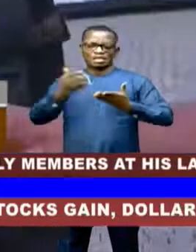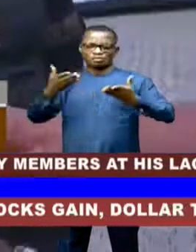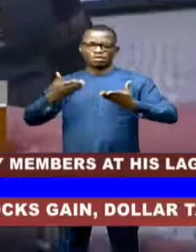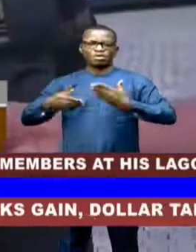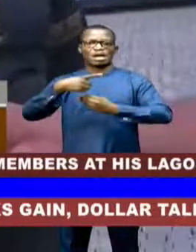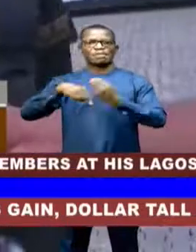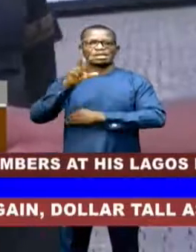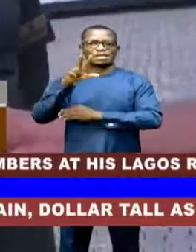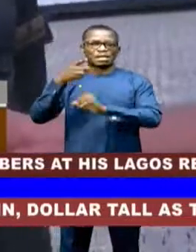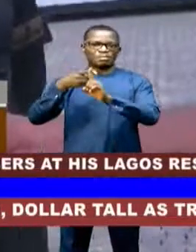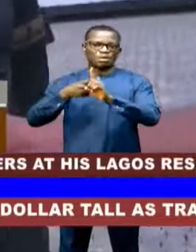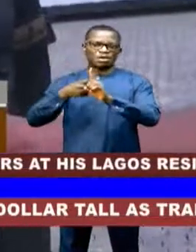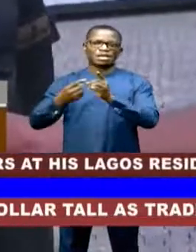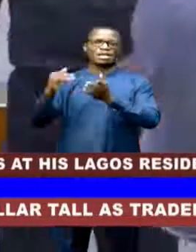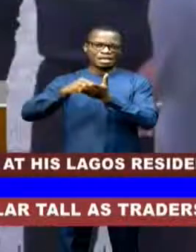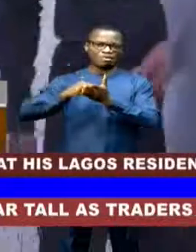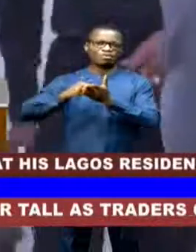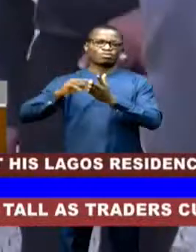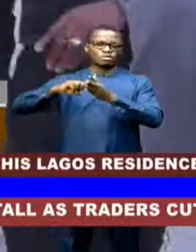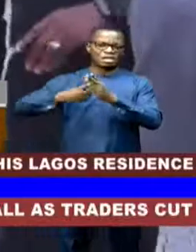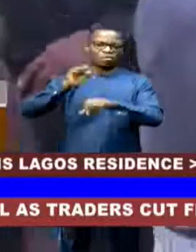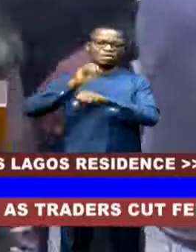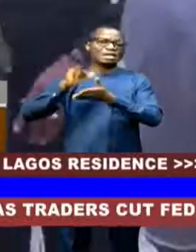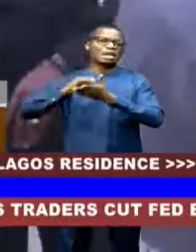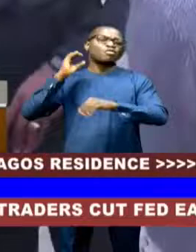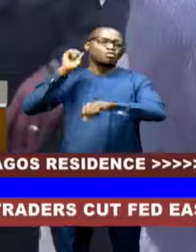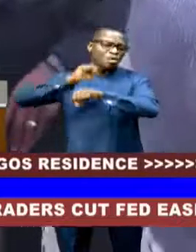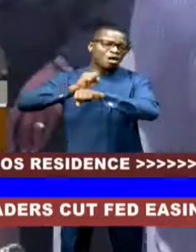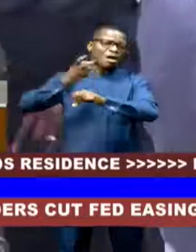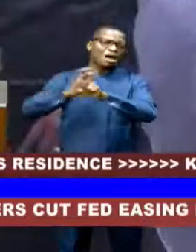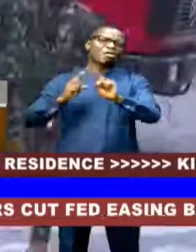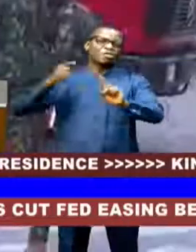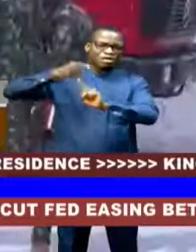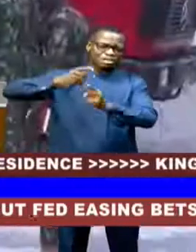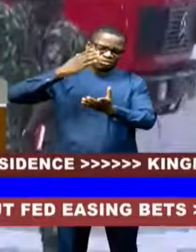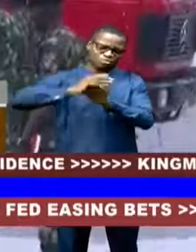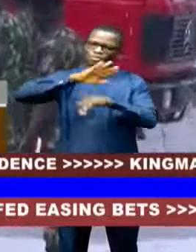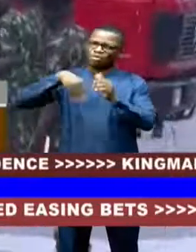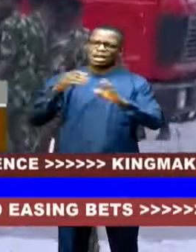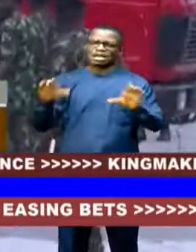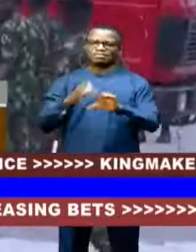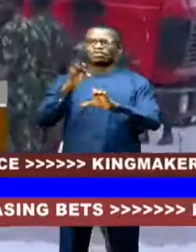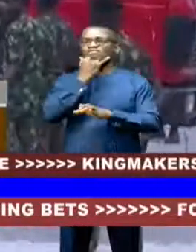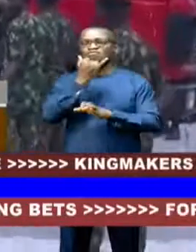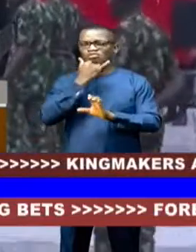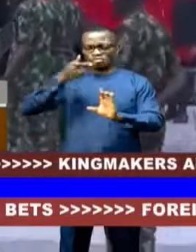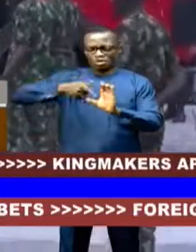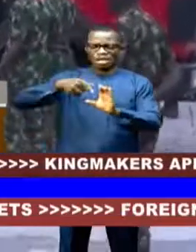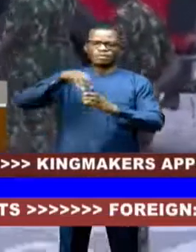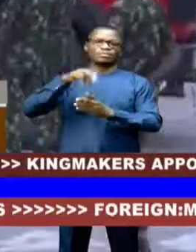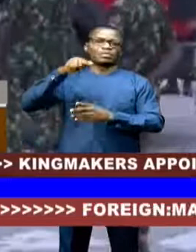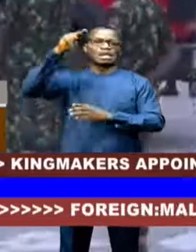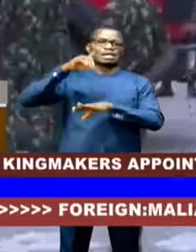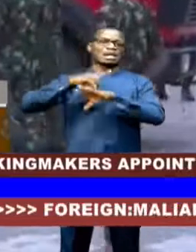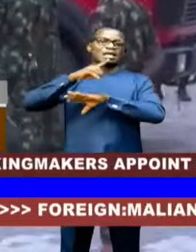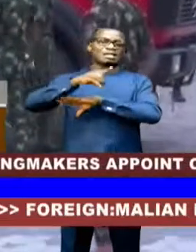about three moons ago, said they will not rest until they eliminate the activities of illegal bunkry in the Niger Delta region.